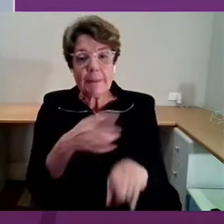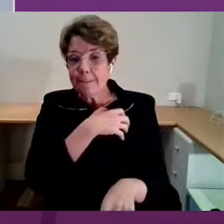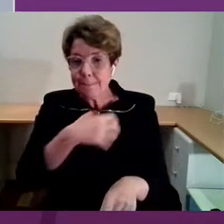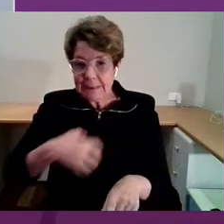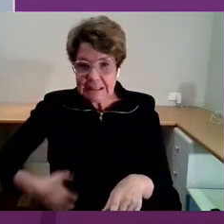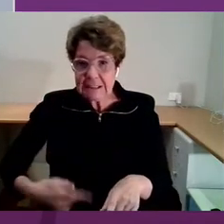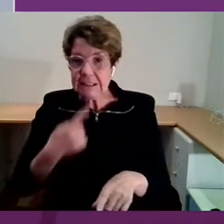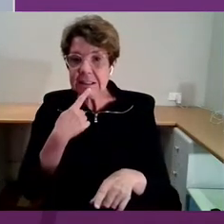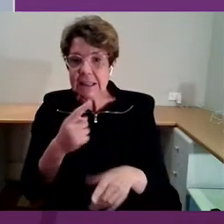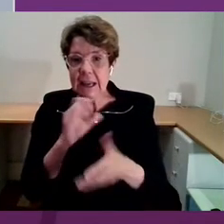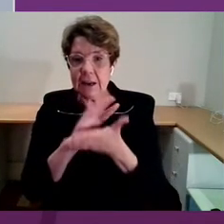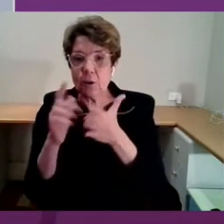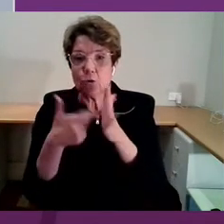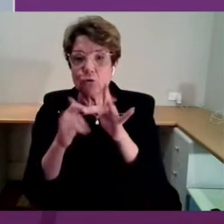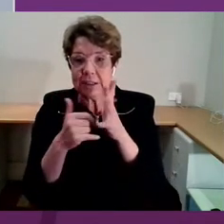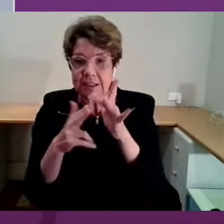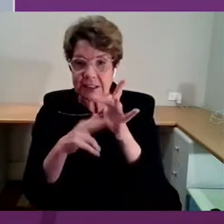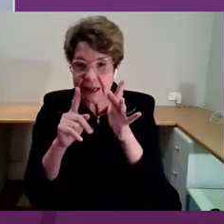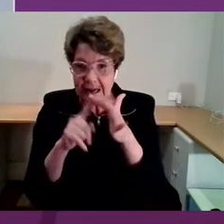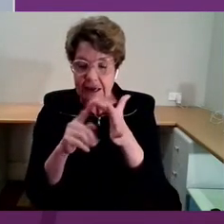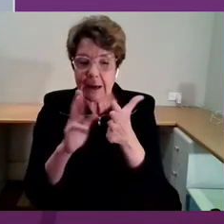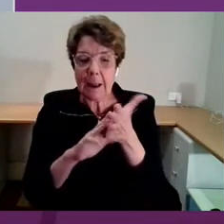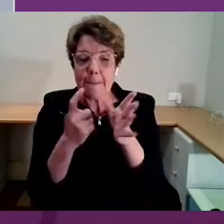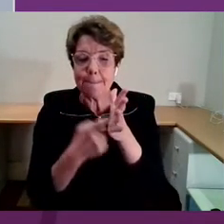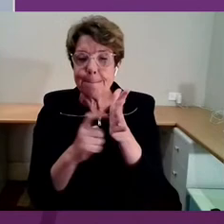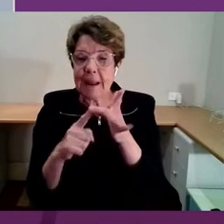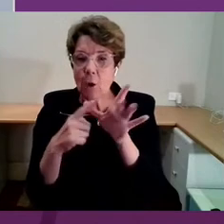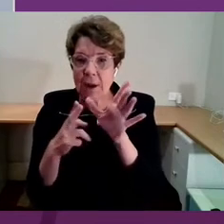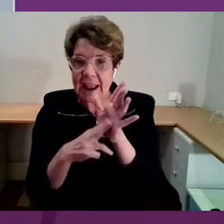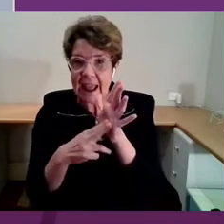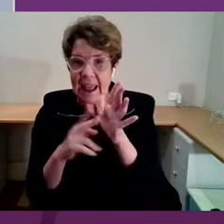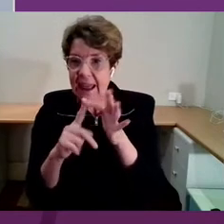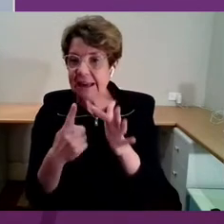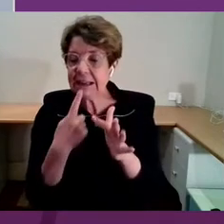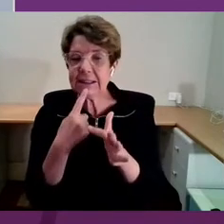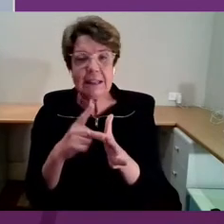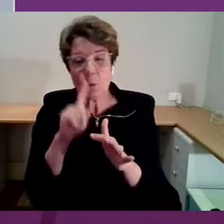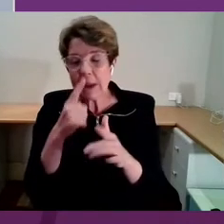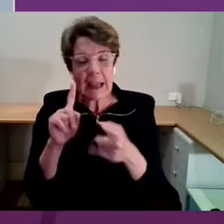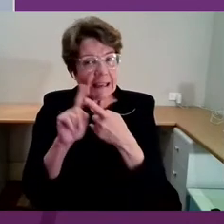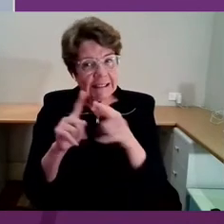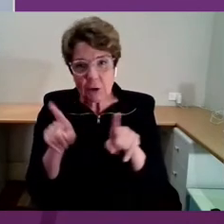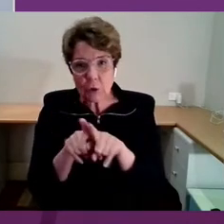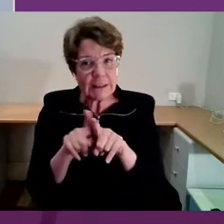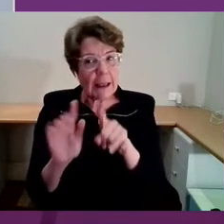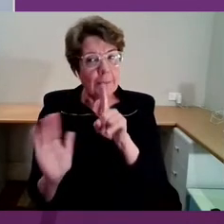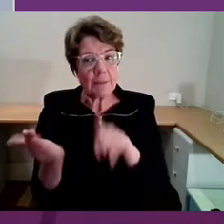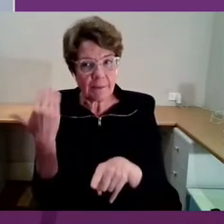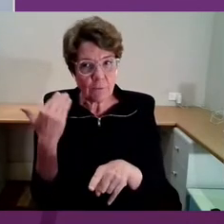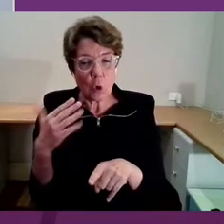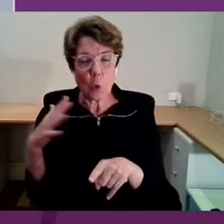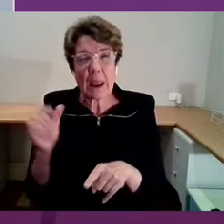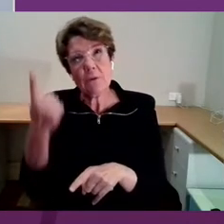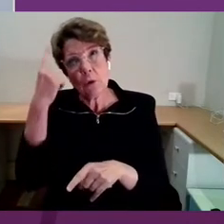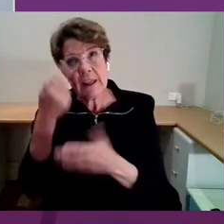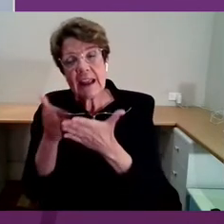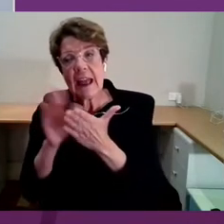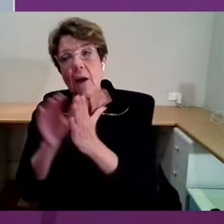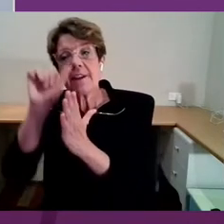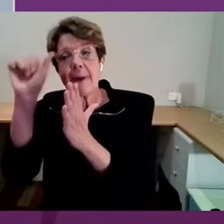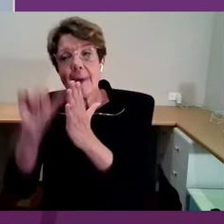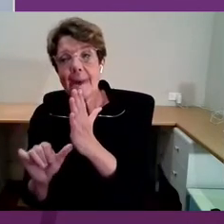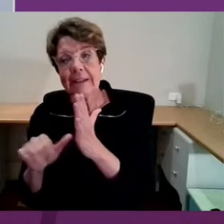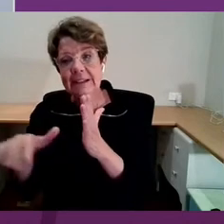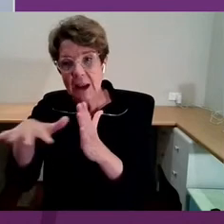said, as Marianne said, we cannot go forward in the same way. We have to think about how the art sector needs to become